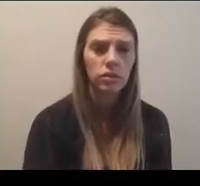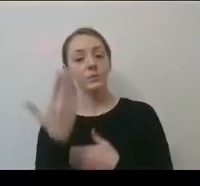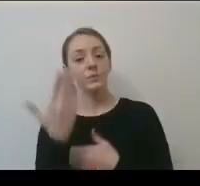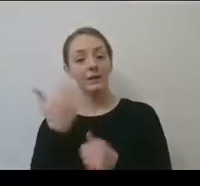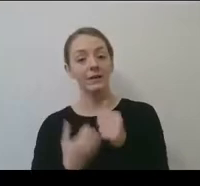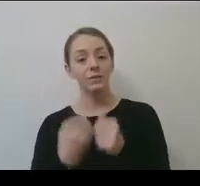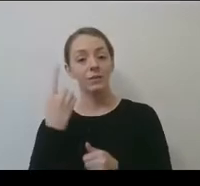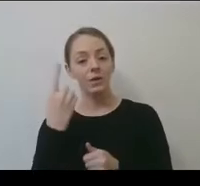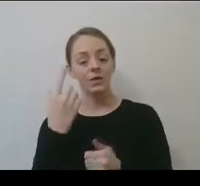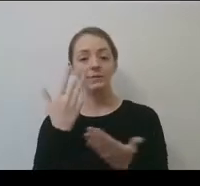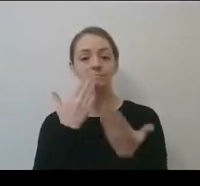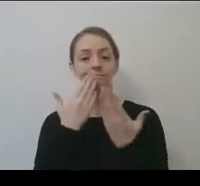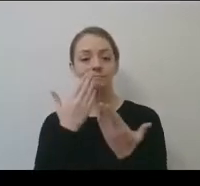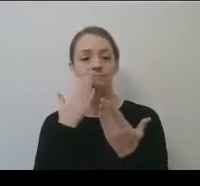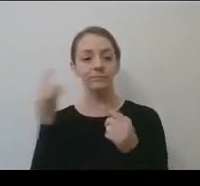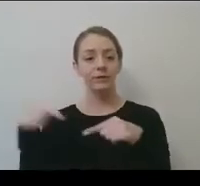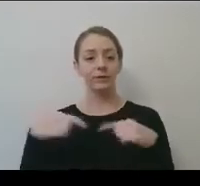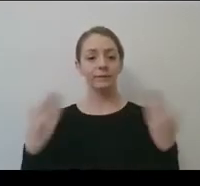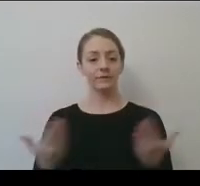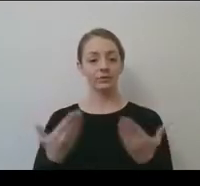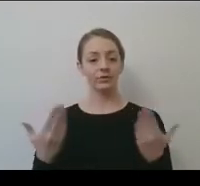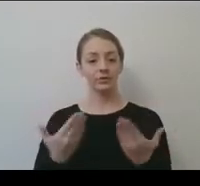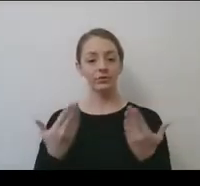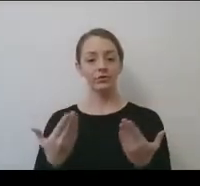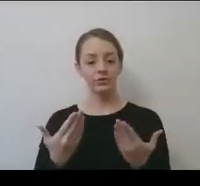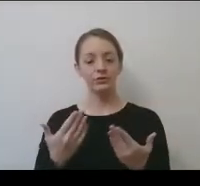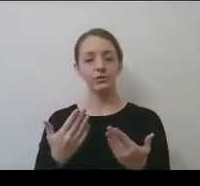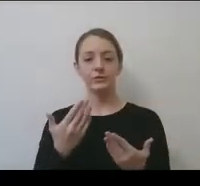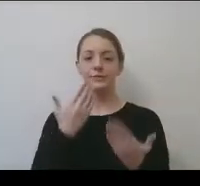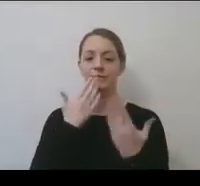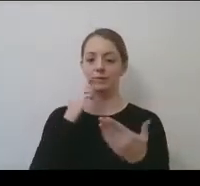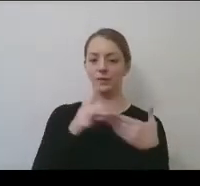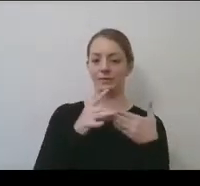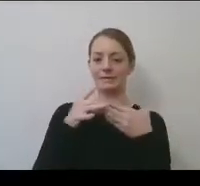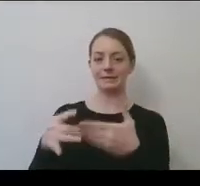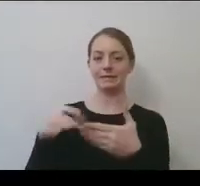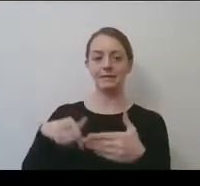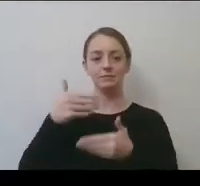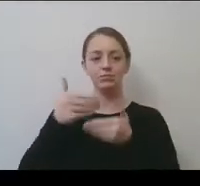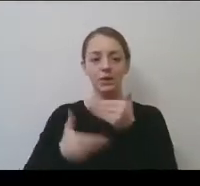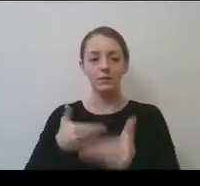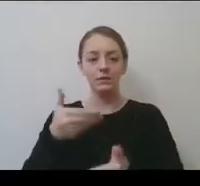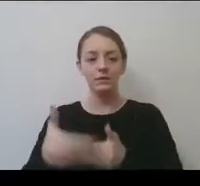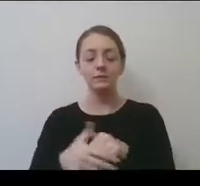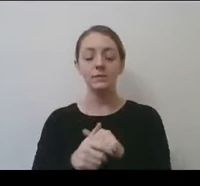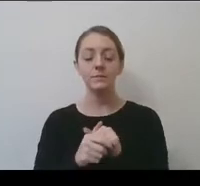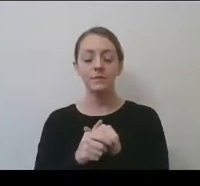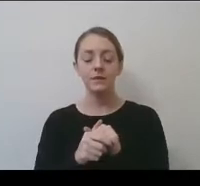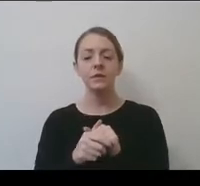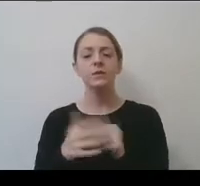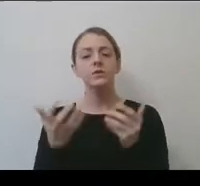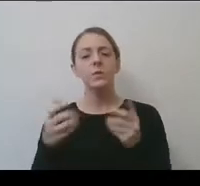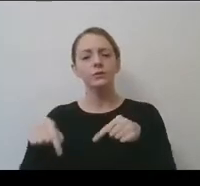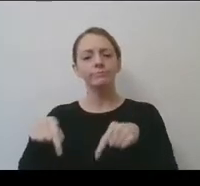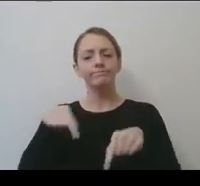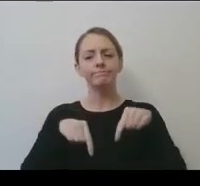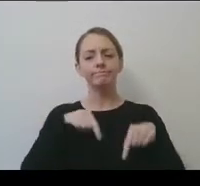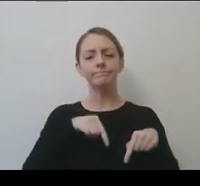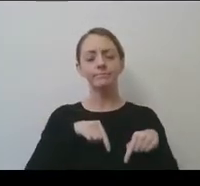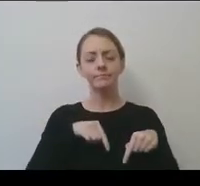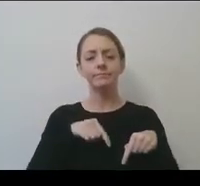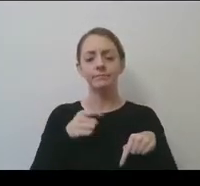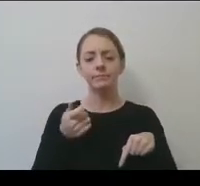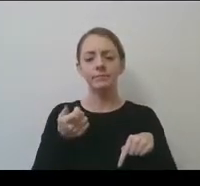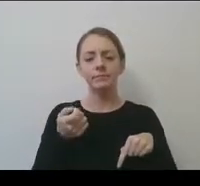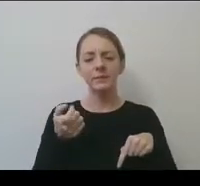Uh, thanks for being here. And Amy, thanks for, for leading us in the process. So, um, just to go back, uh, a little bit, as,